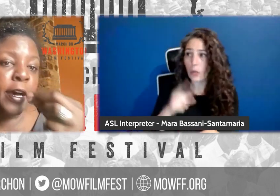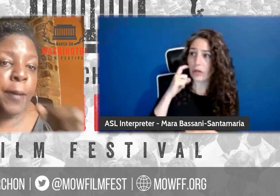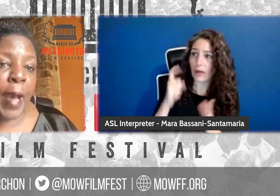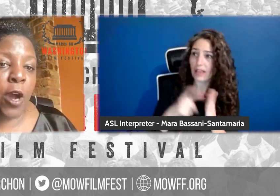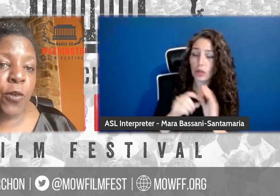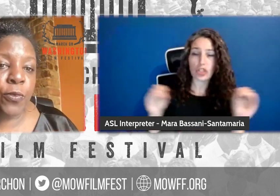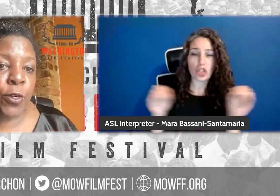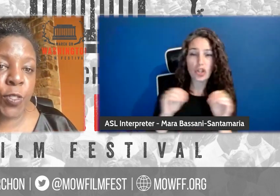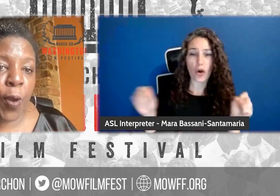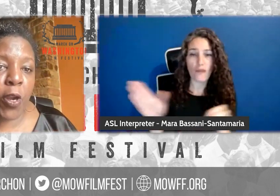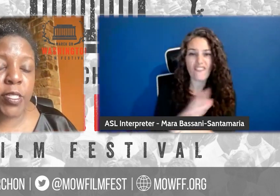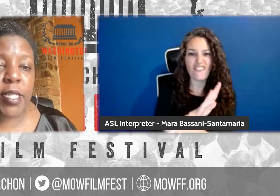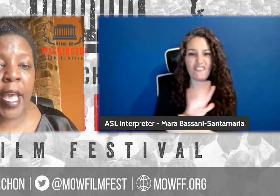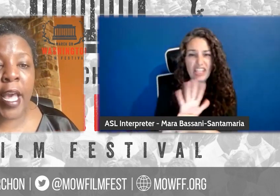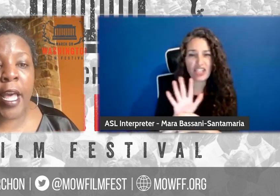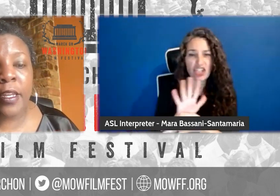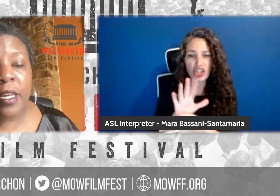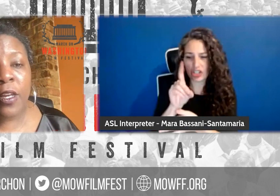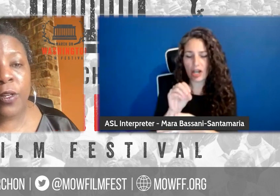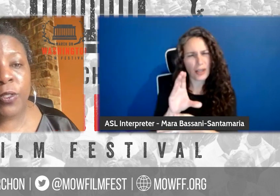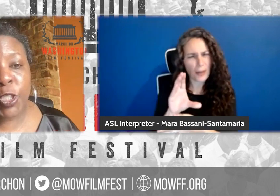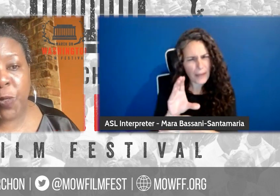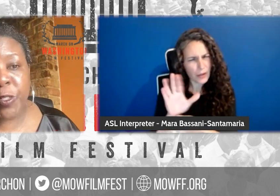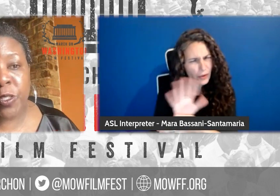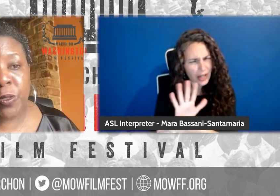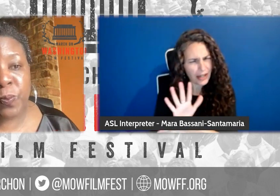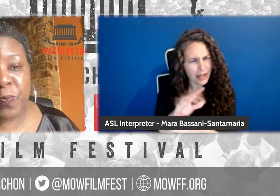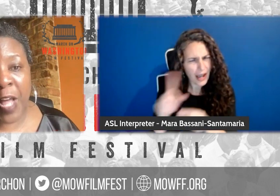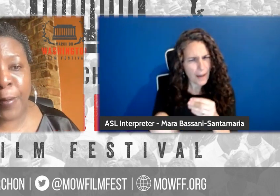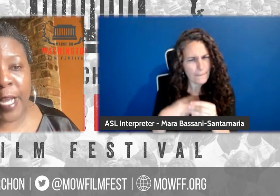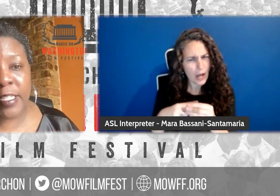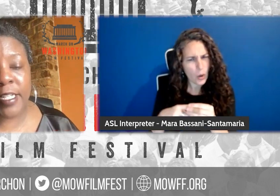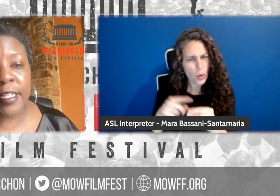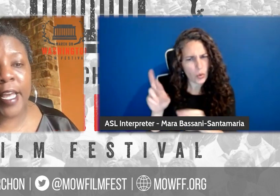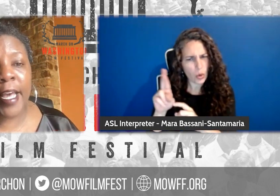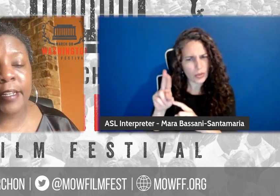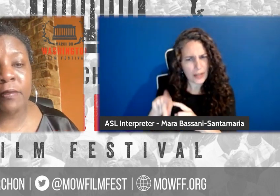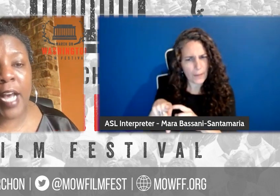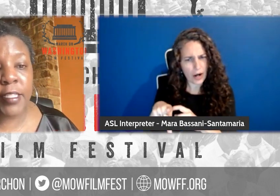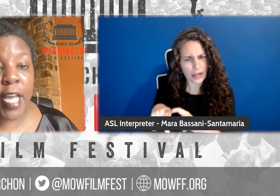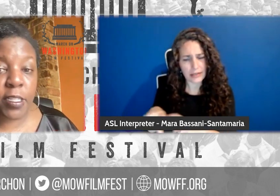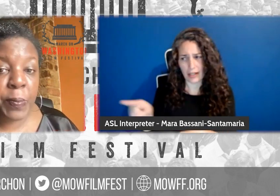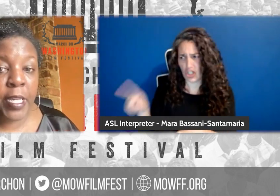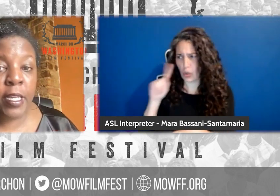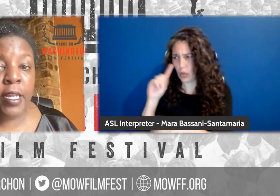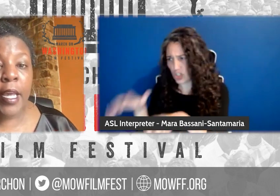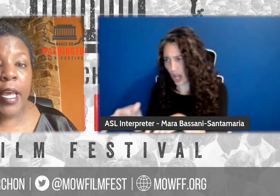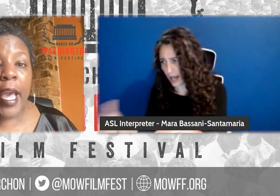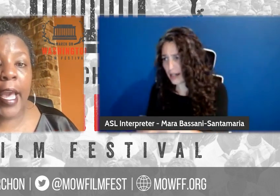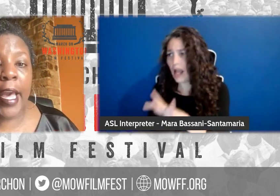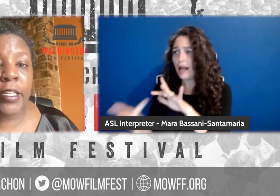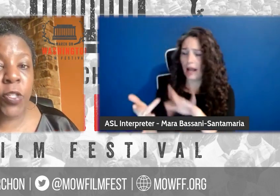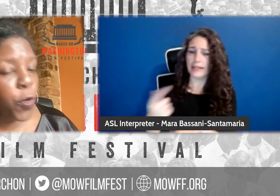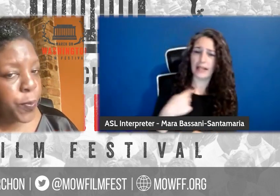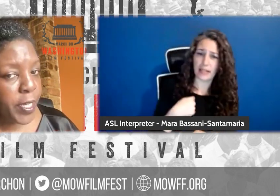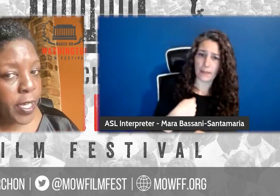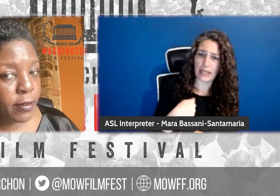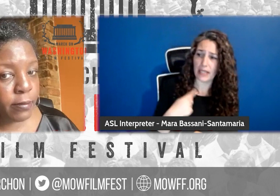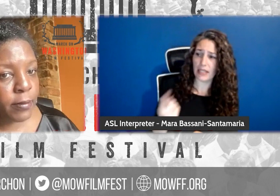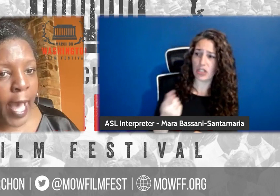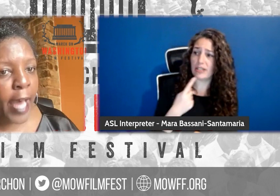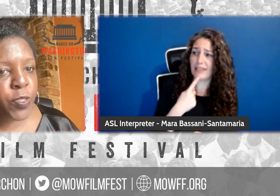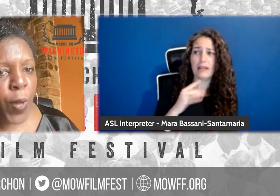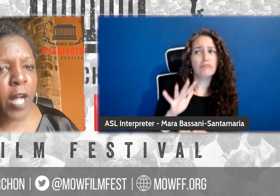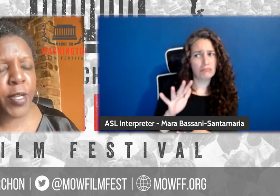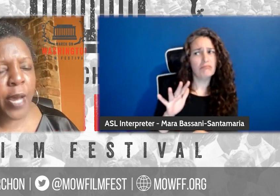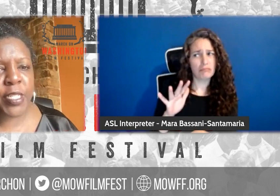about Rosa Parks and she was flabbergasted and contacted me and told me